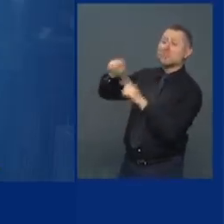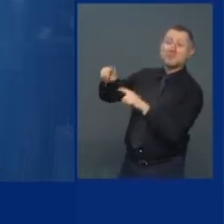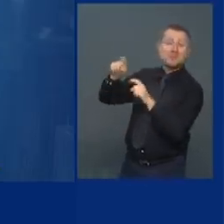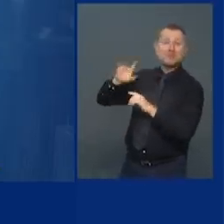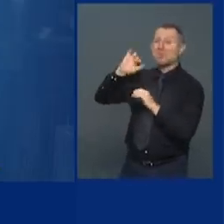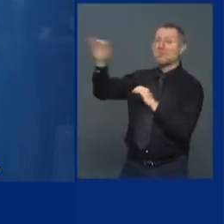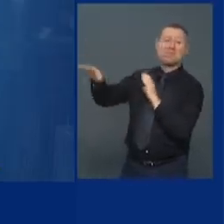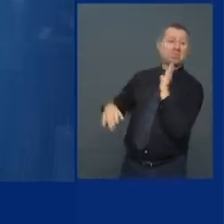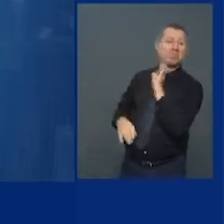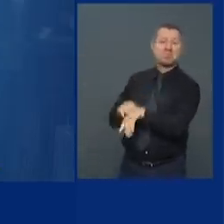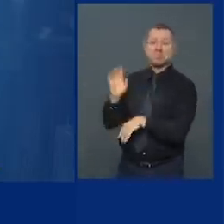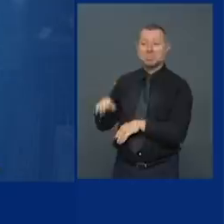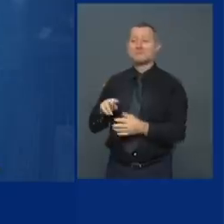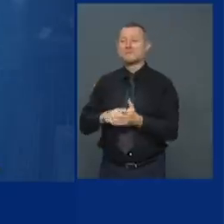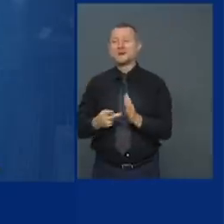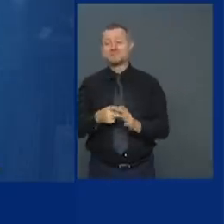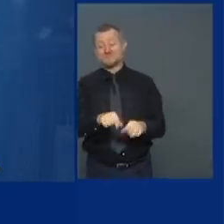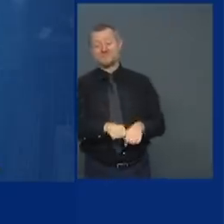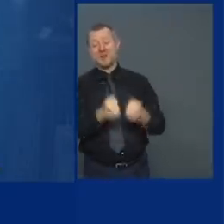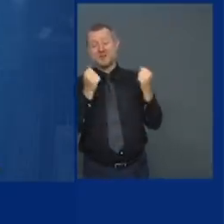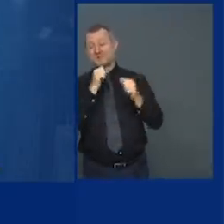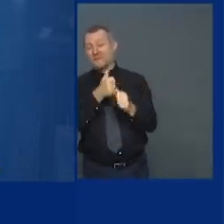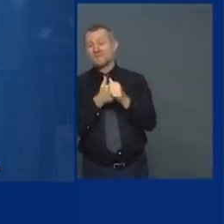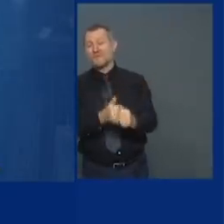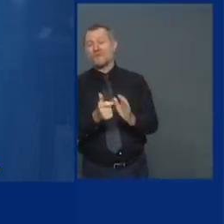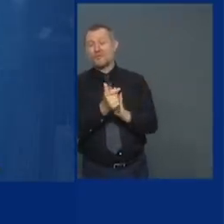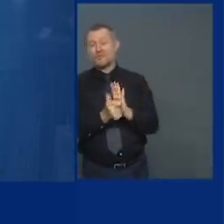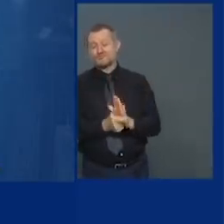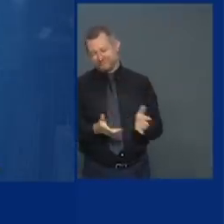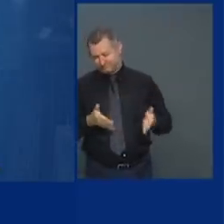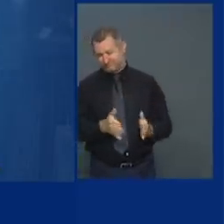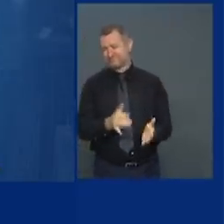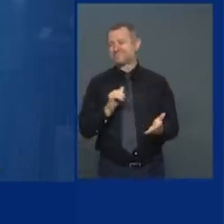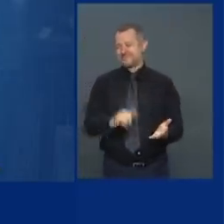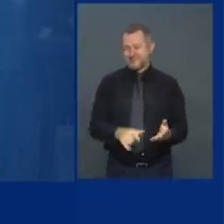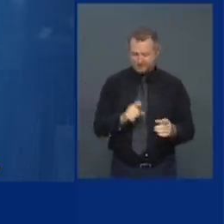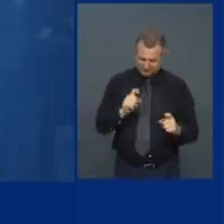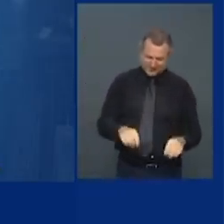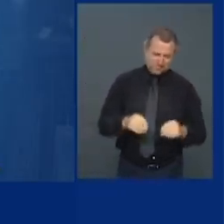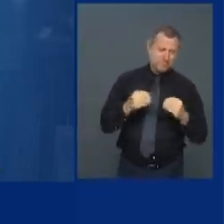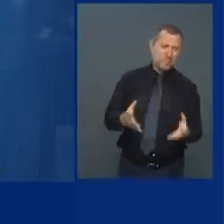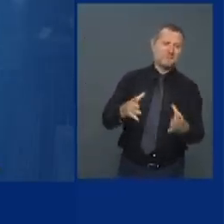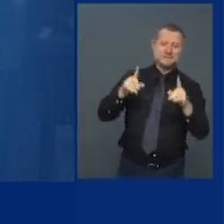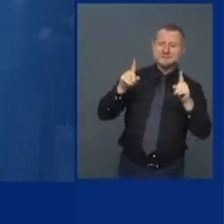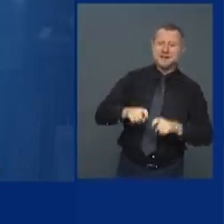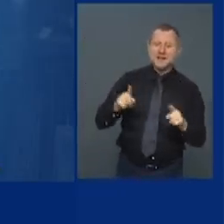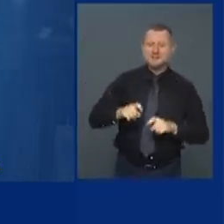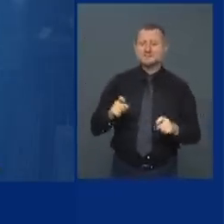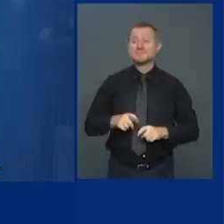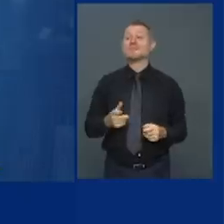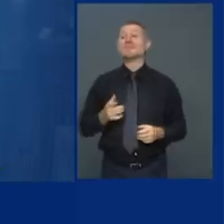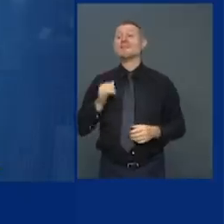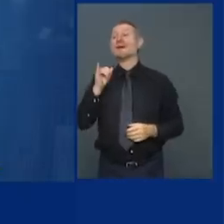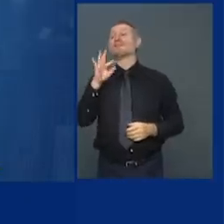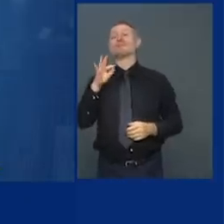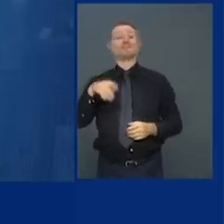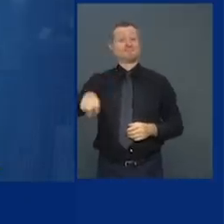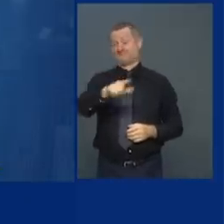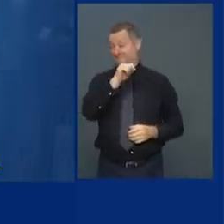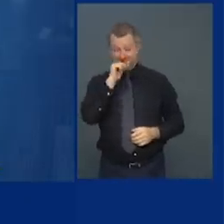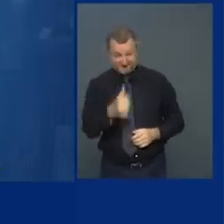means they already violated their own plan that they were supposed to be taking tests right so if you don't get data